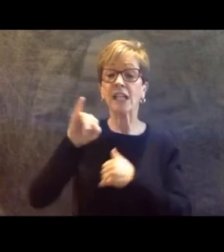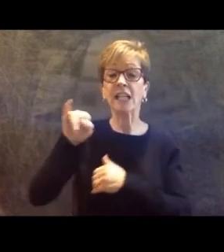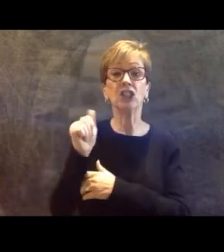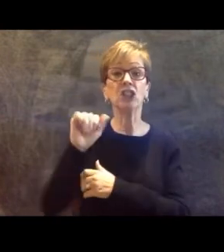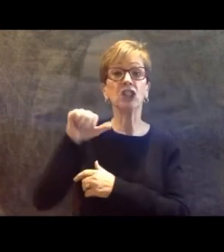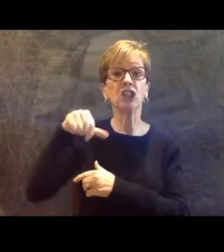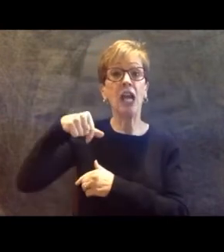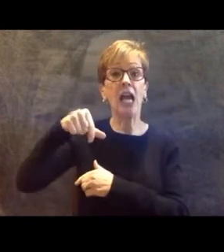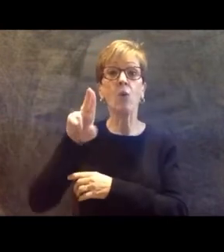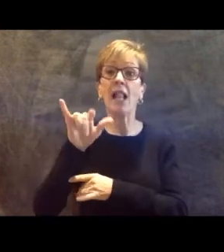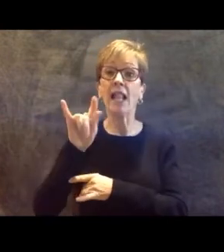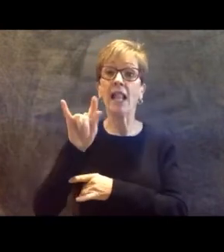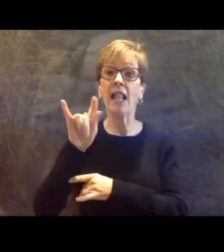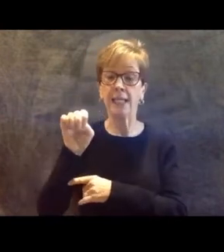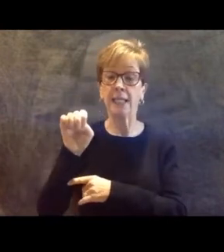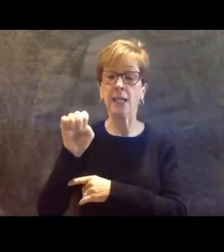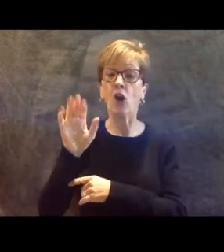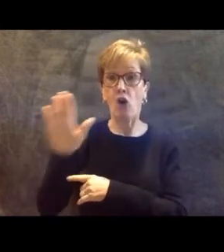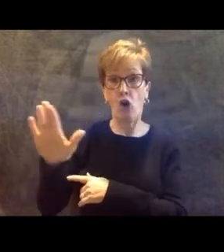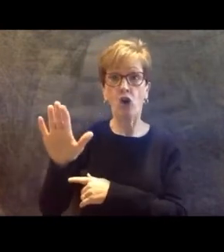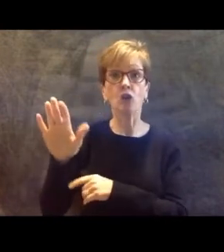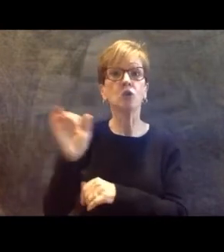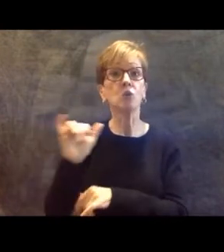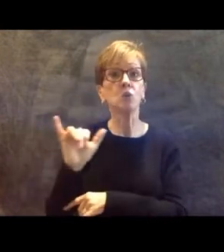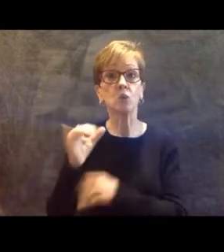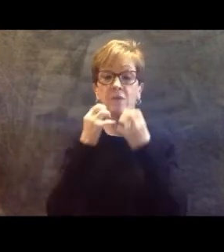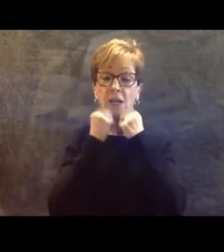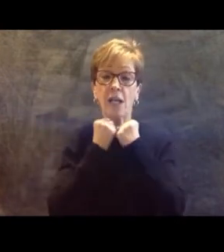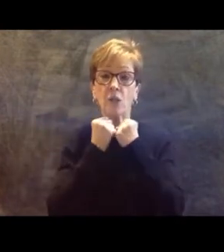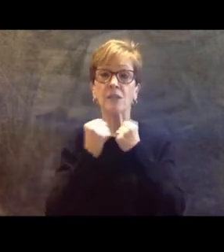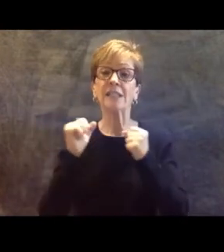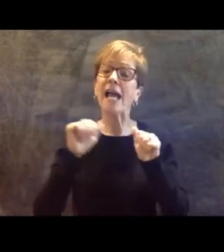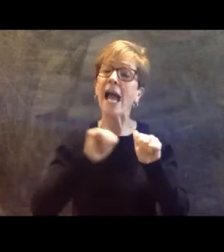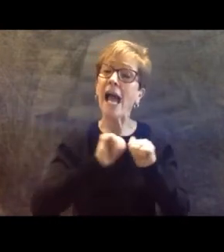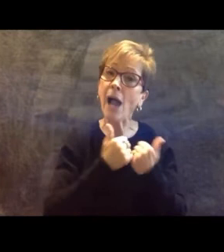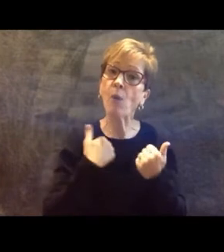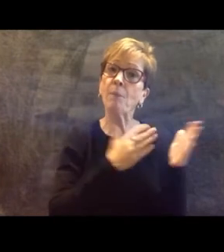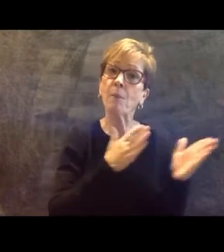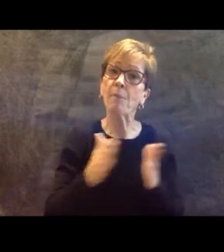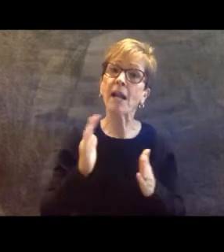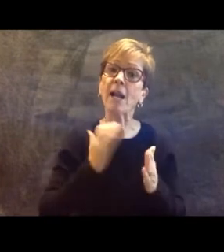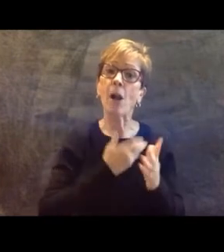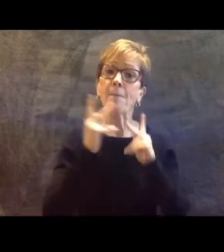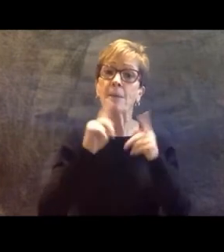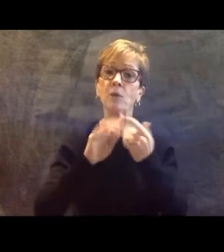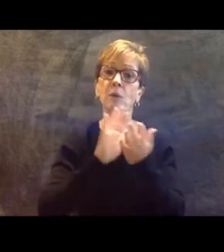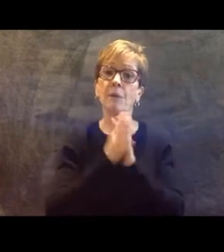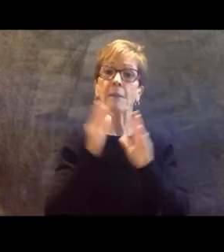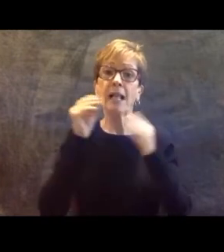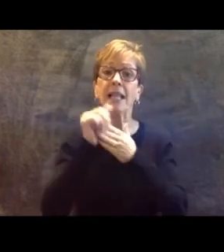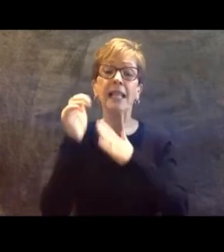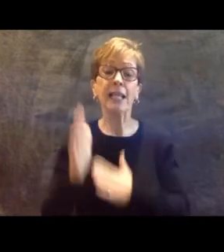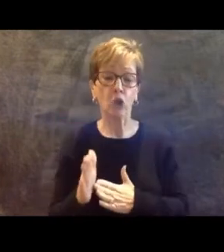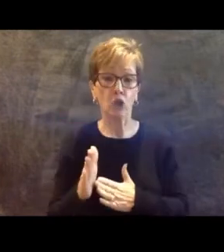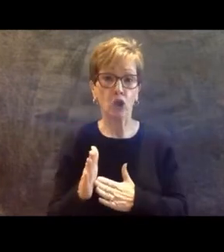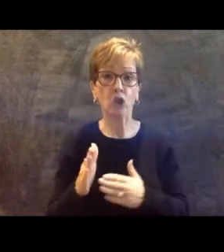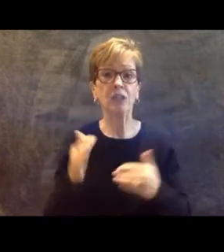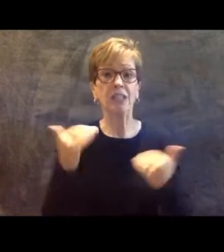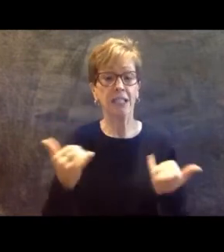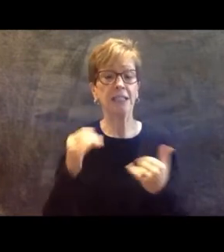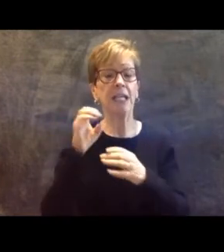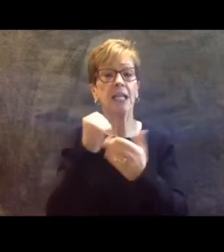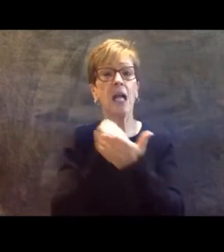values. Education is how we prepare our people to be leaders in the post-COVID economy. It's how we work to redress historic